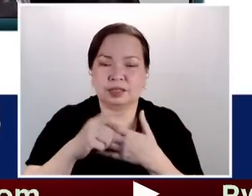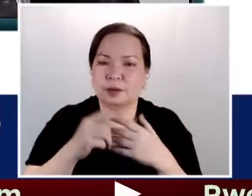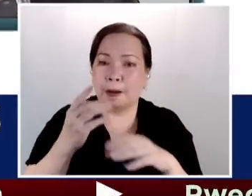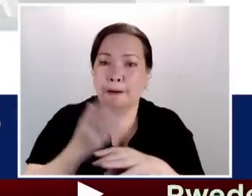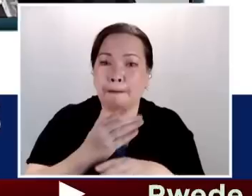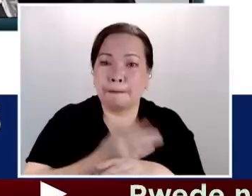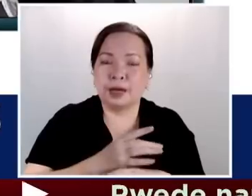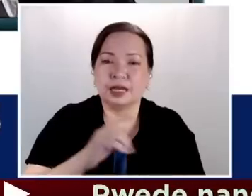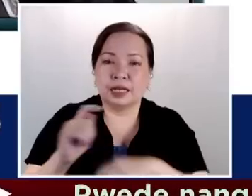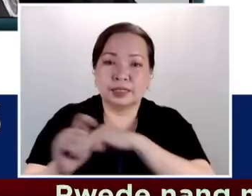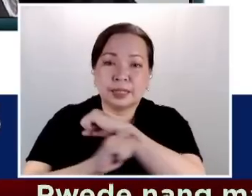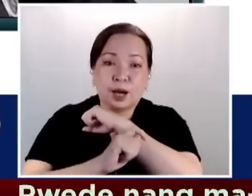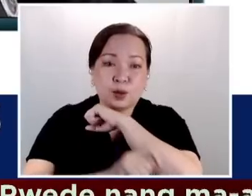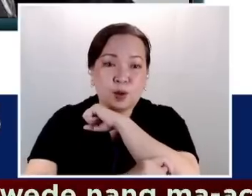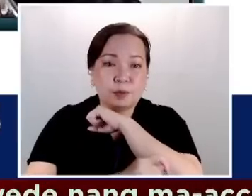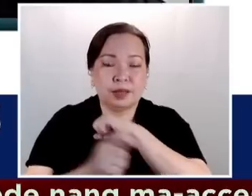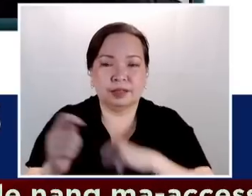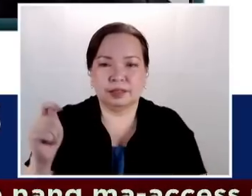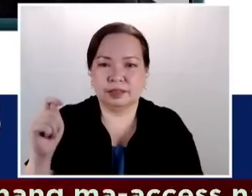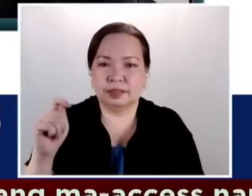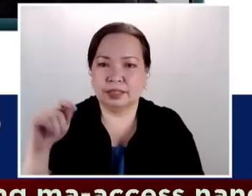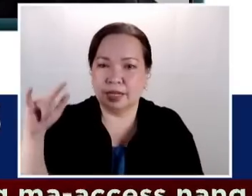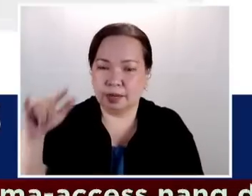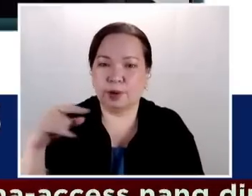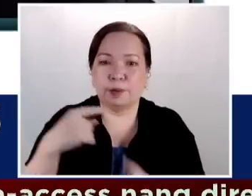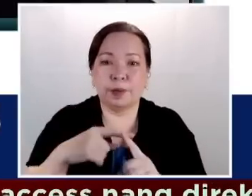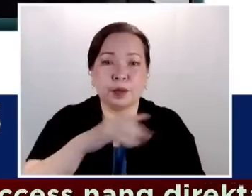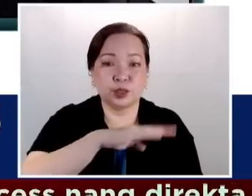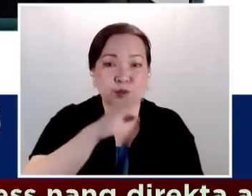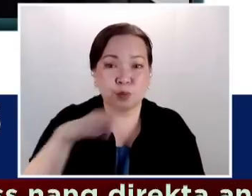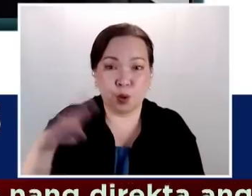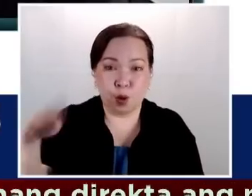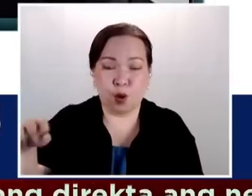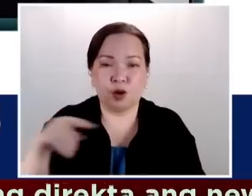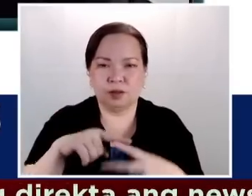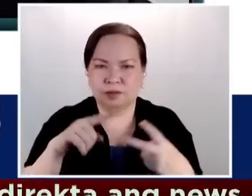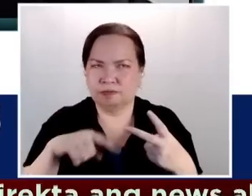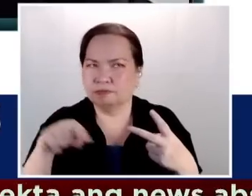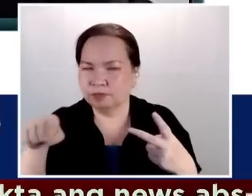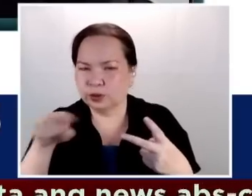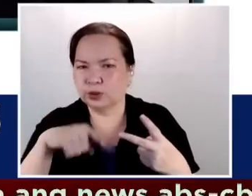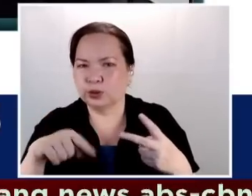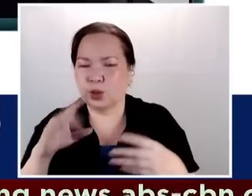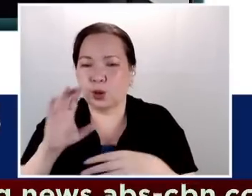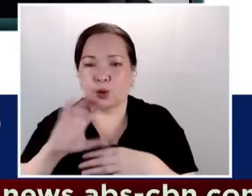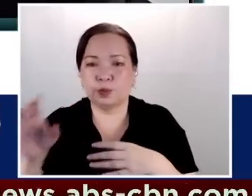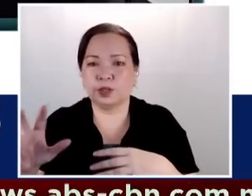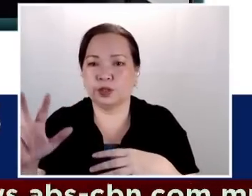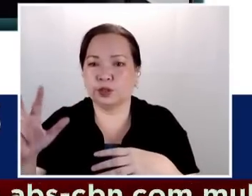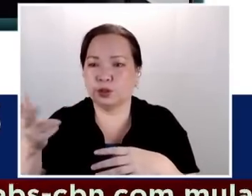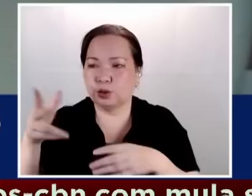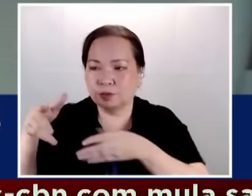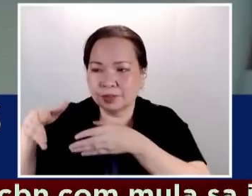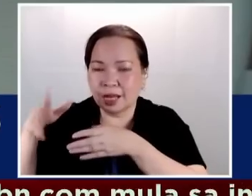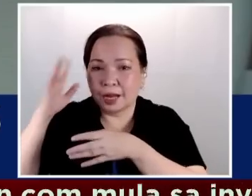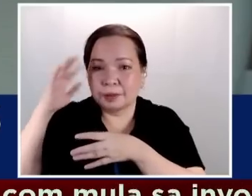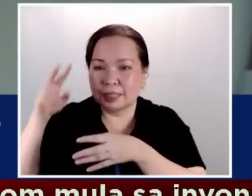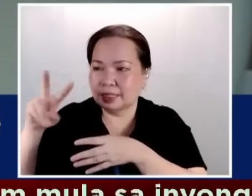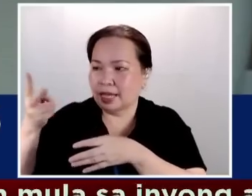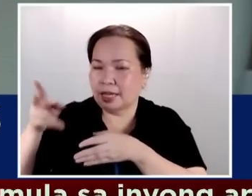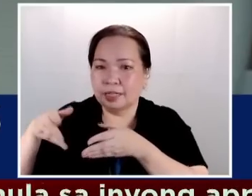Tacloban Airport, improving the Buhol-Panglao Airport, the completion of the second runway in Cebu.